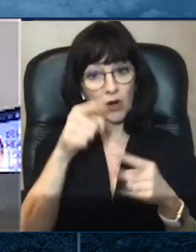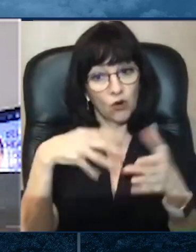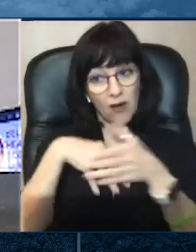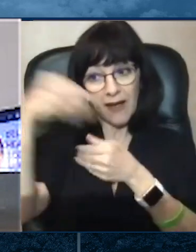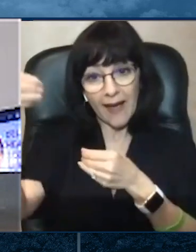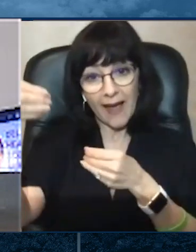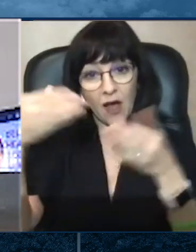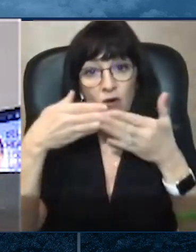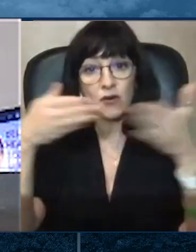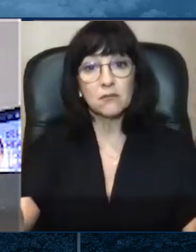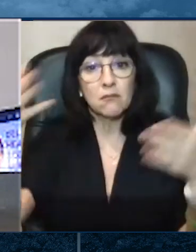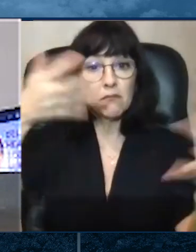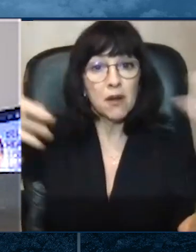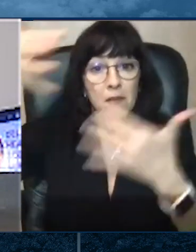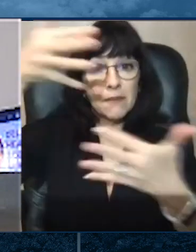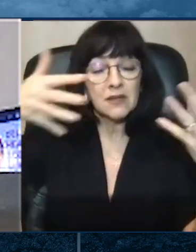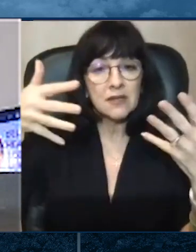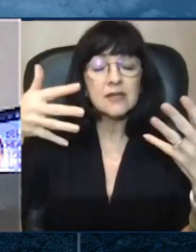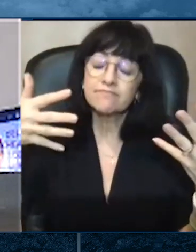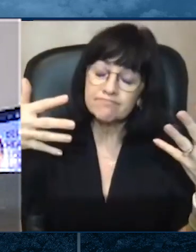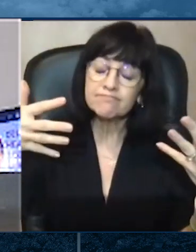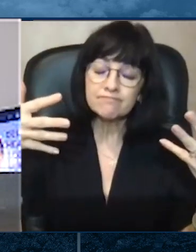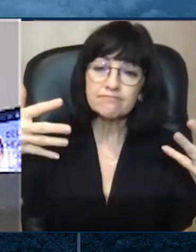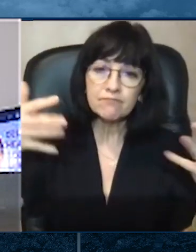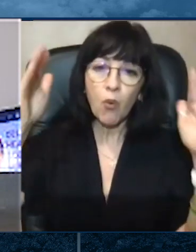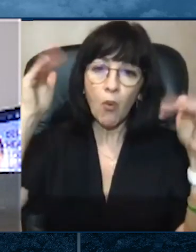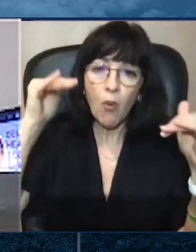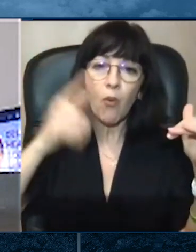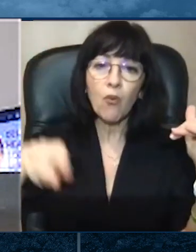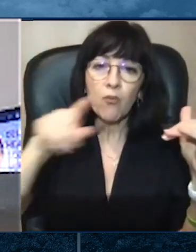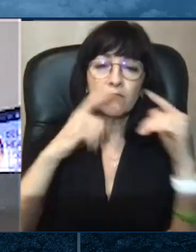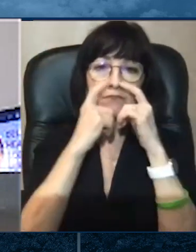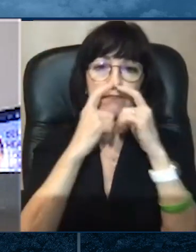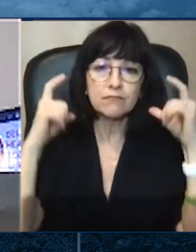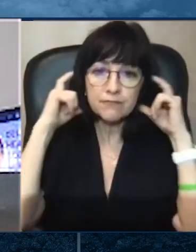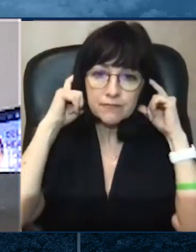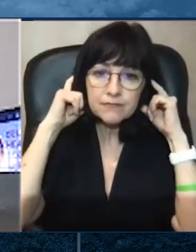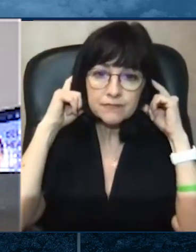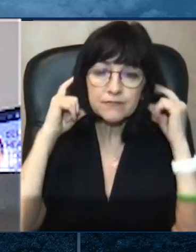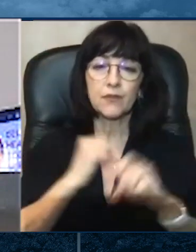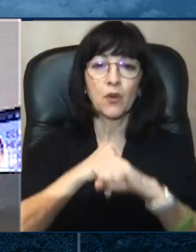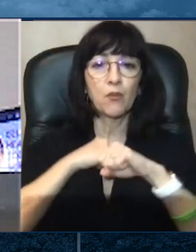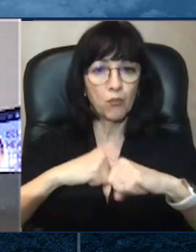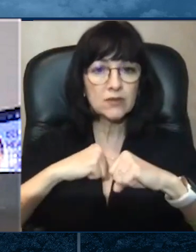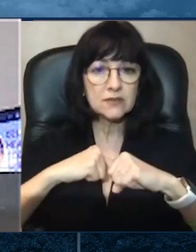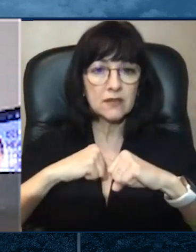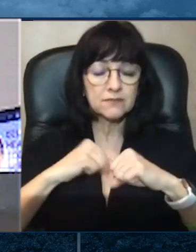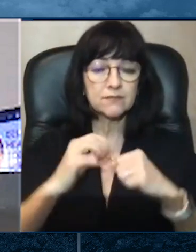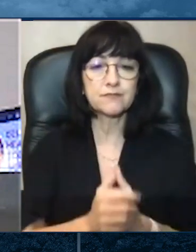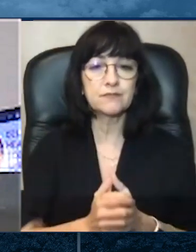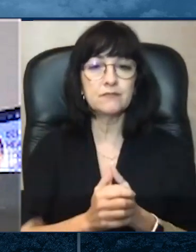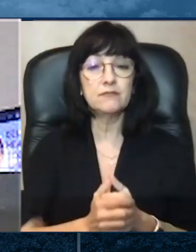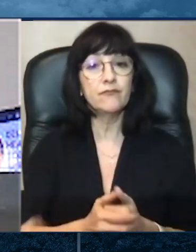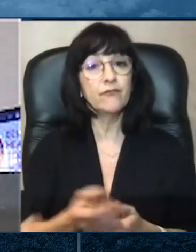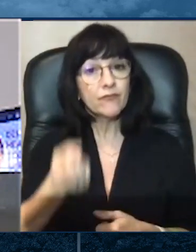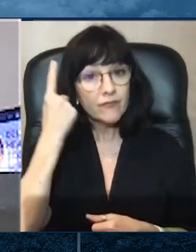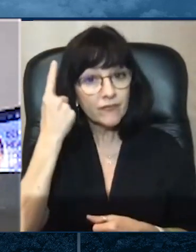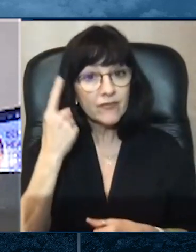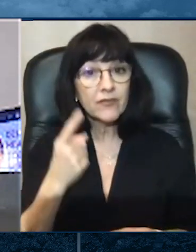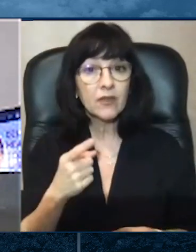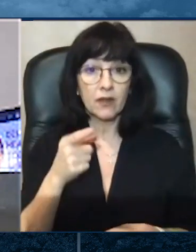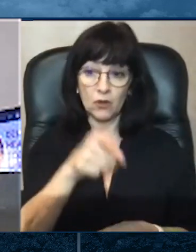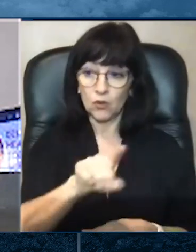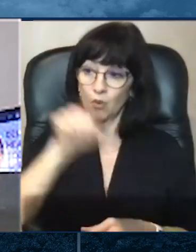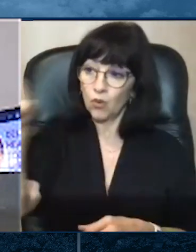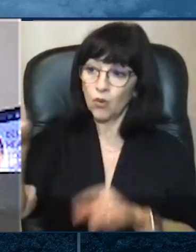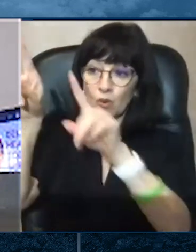Now, let me say a few words about testing. In order to be tested, you must have a referral from your primary care